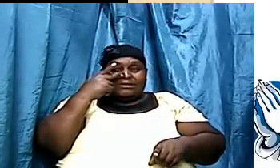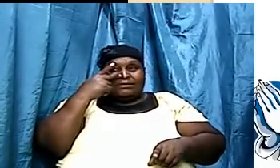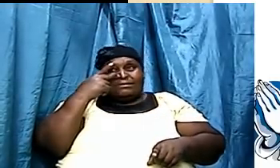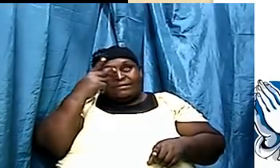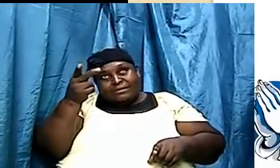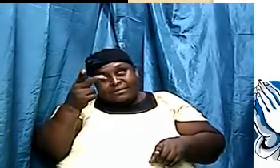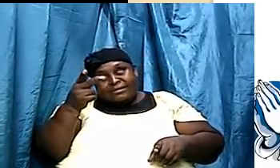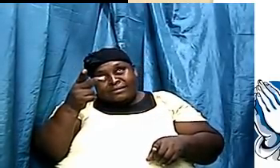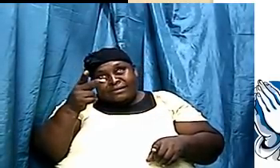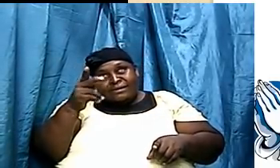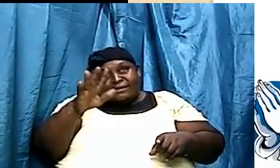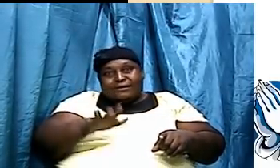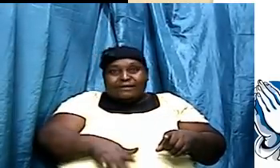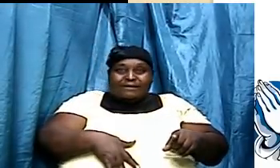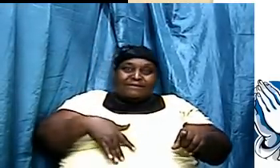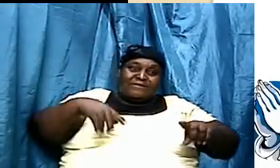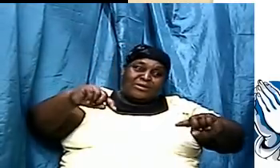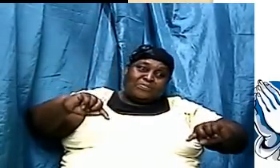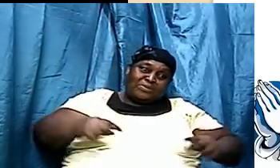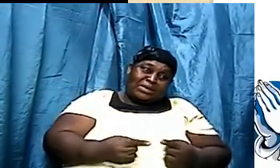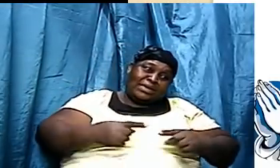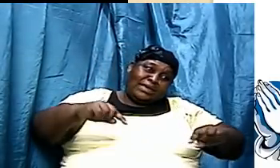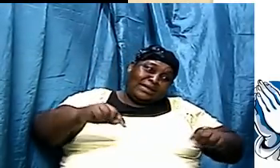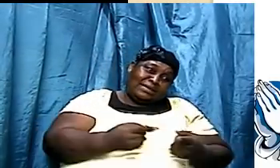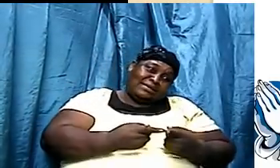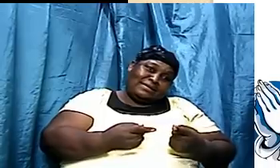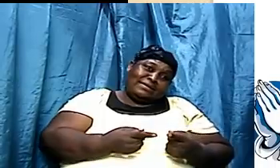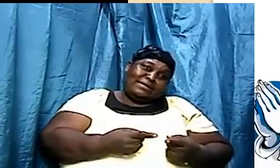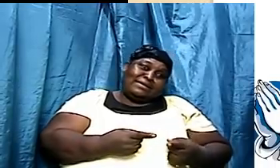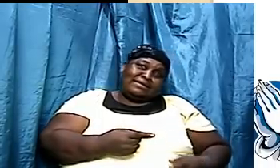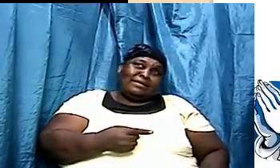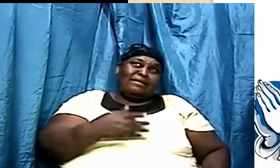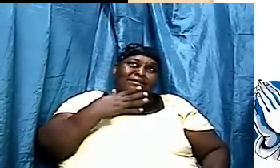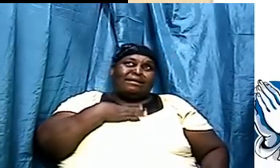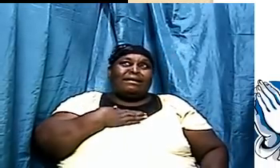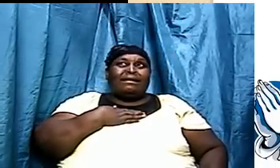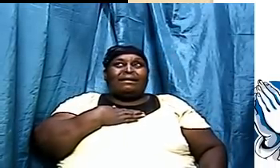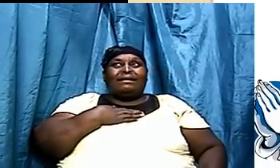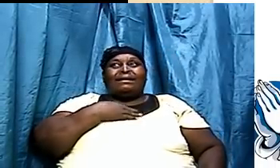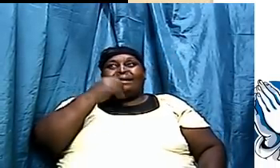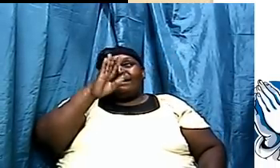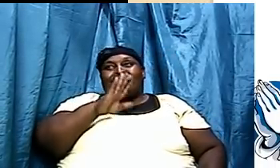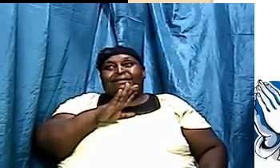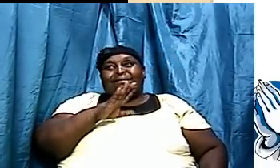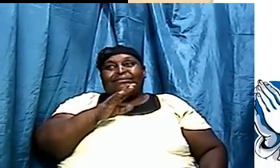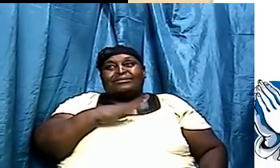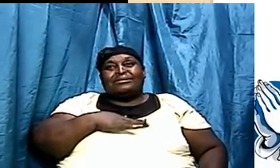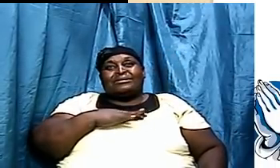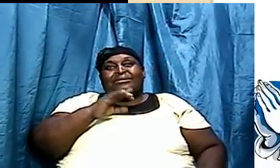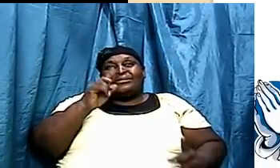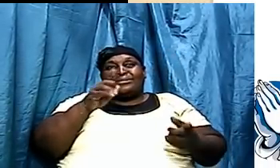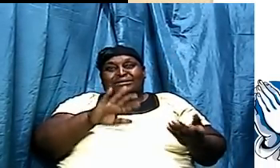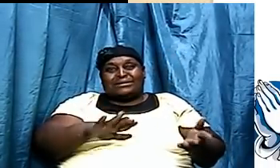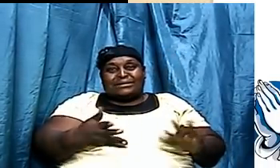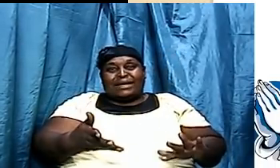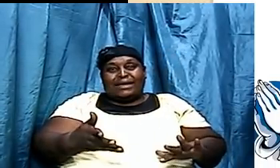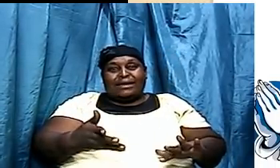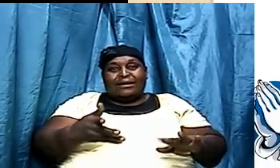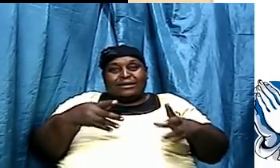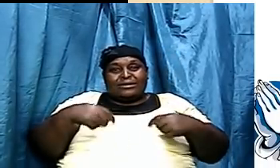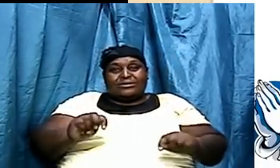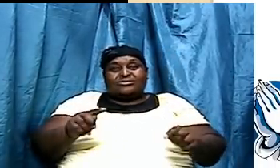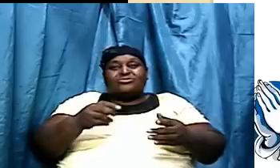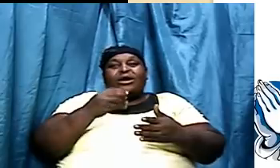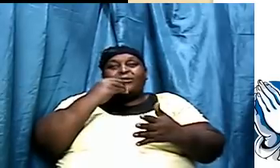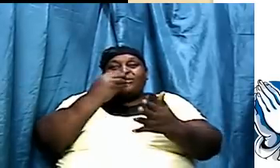I felt pain I was like my God I thought this was it I was like God I going to die trying to prove myself